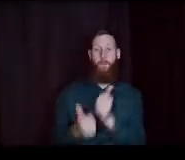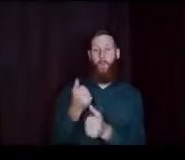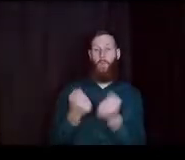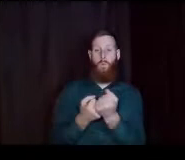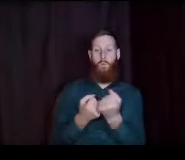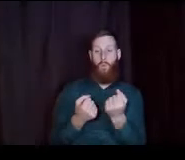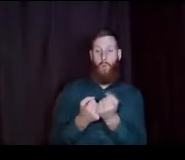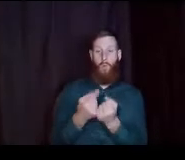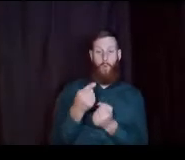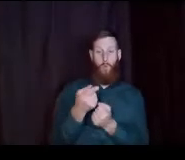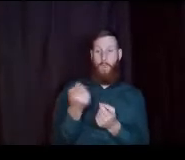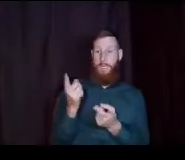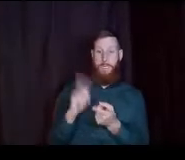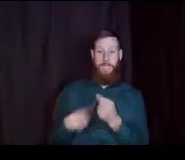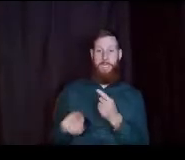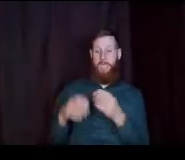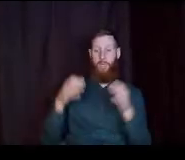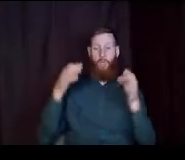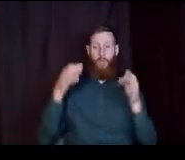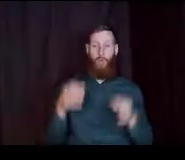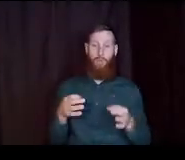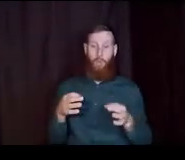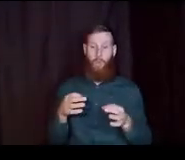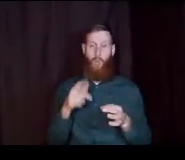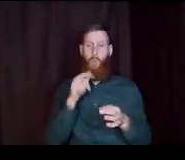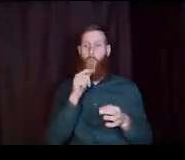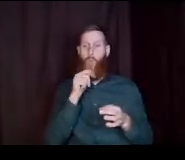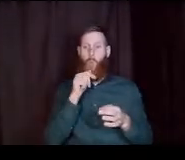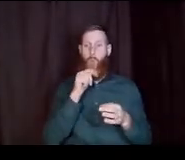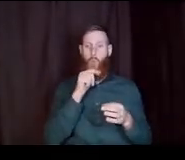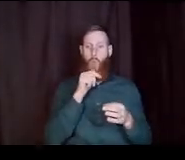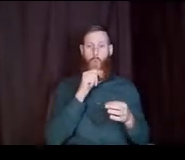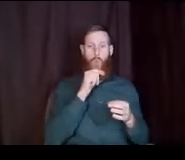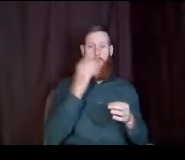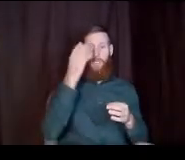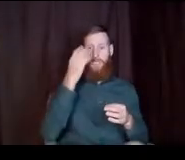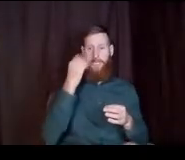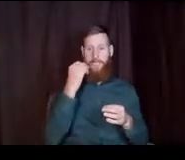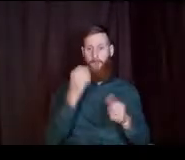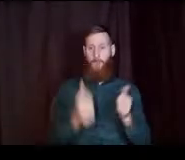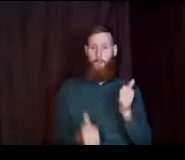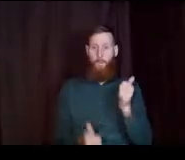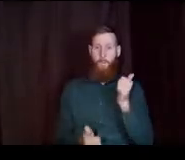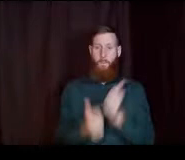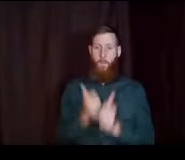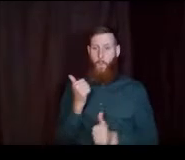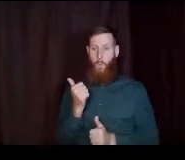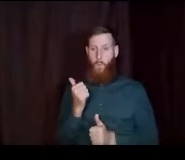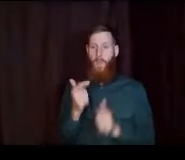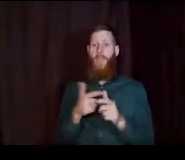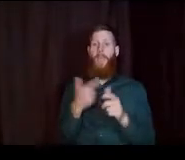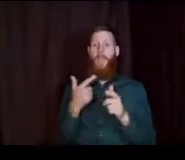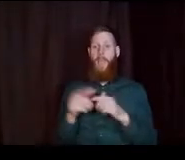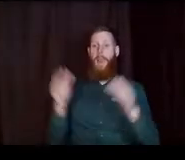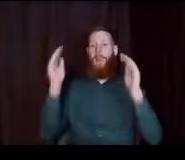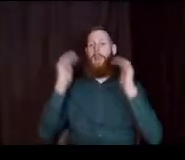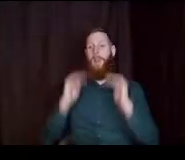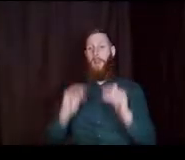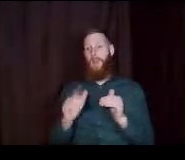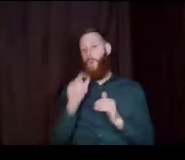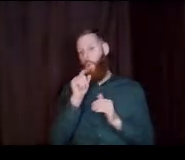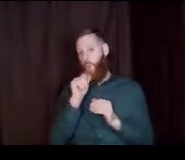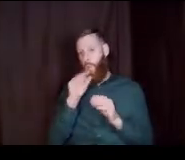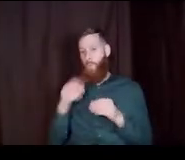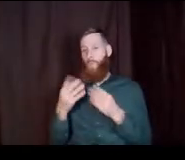if you can't determine. by who's spending the night the most. or spending the most time at one house. then they go by who's providing the most support.